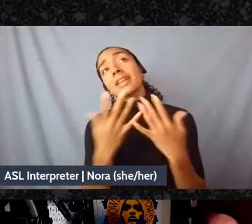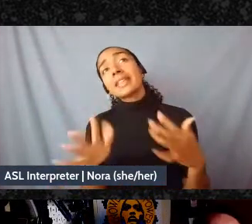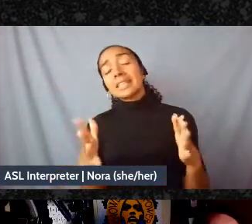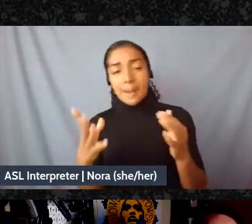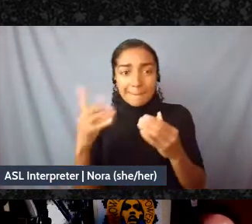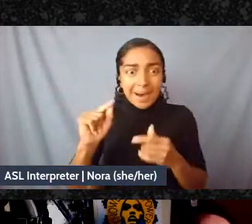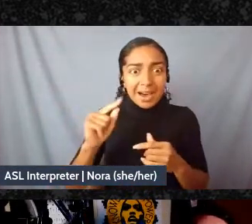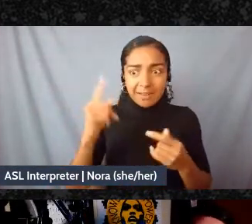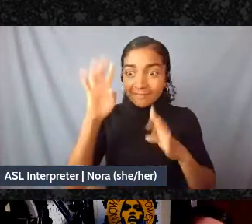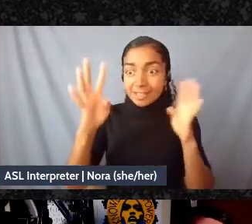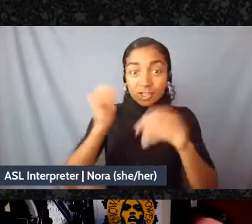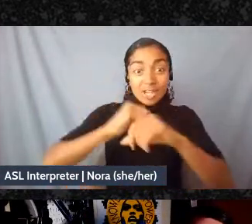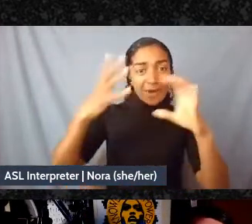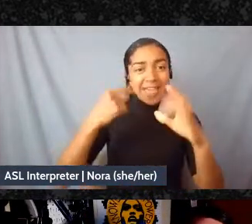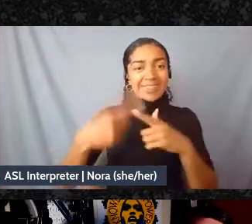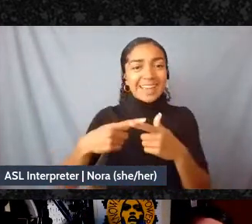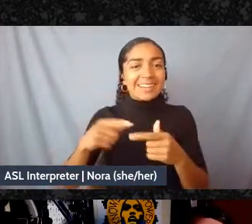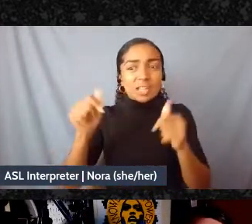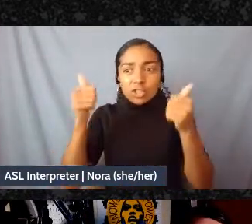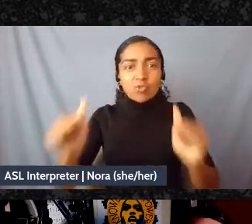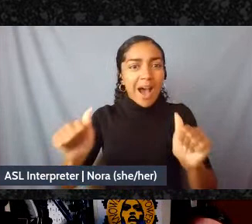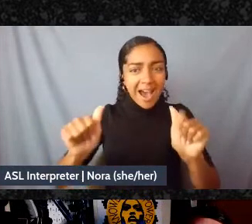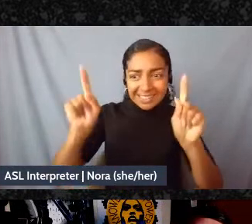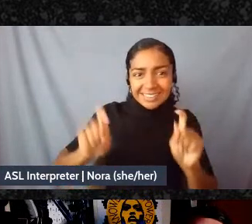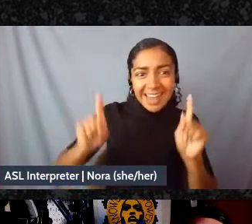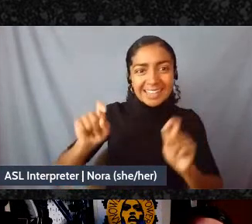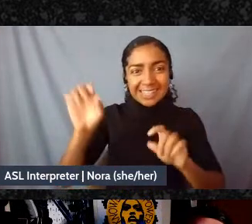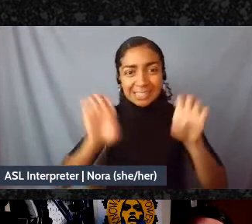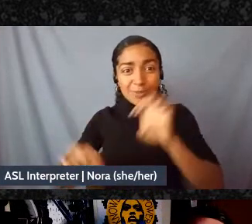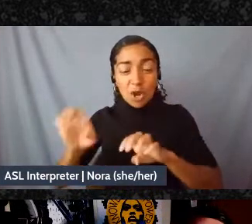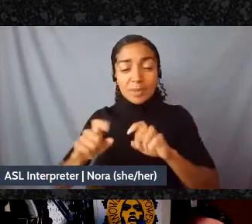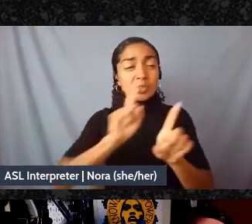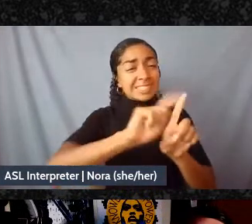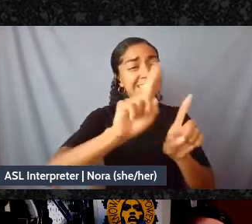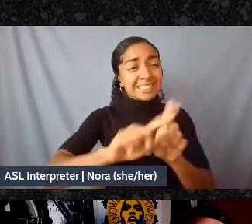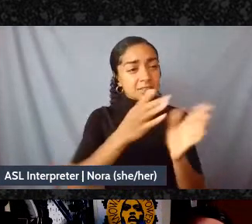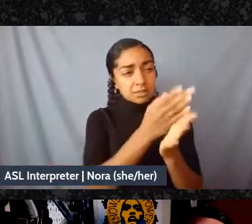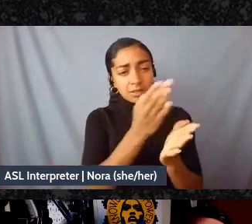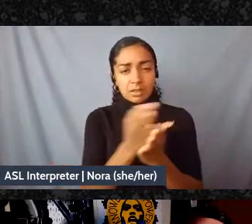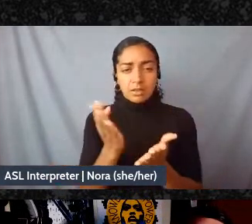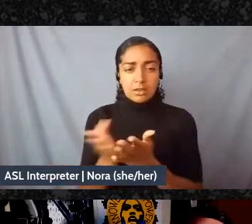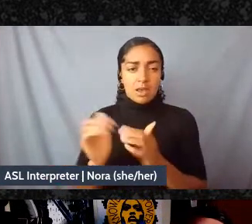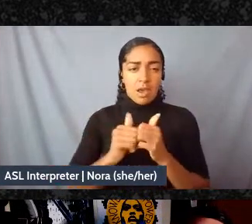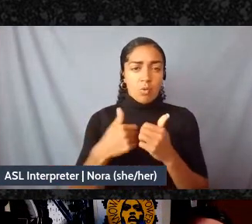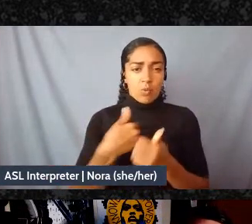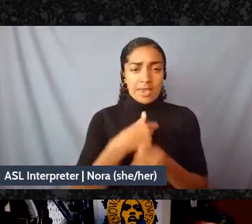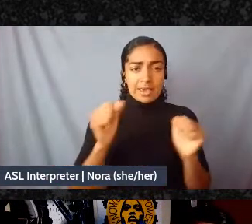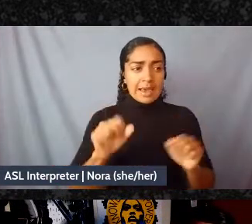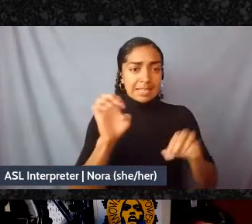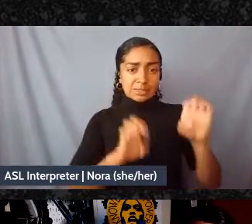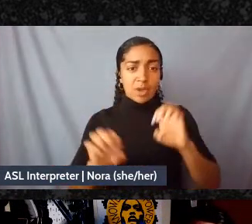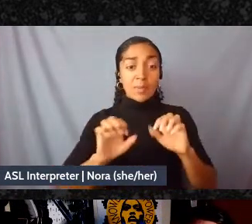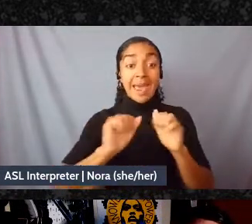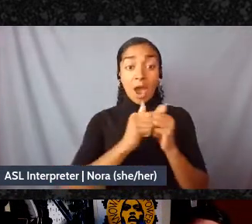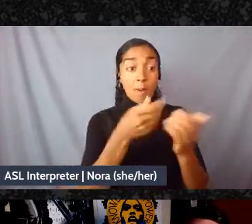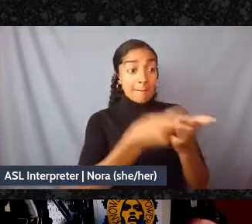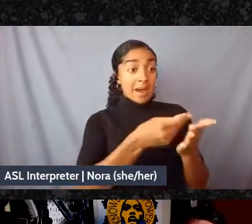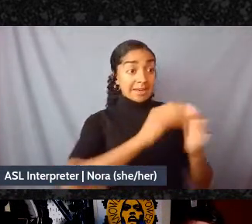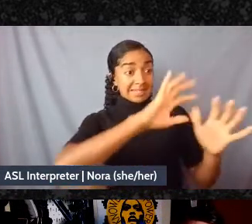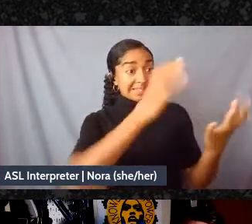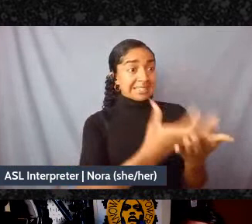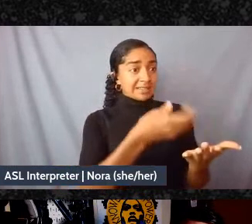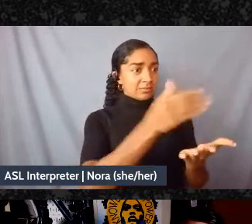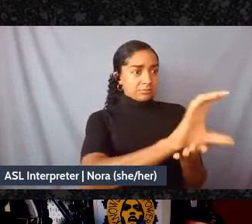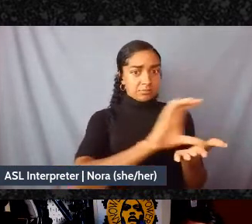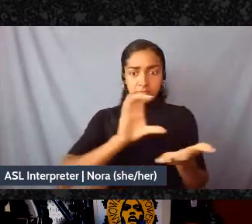so there's literally so many places we need to experiment we need to experiment with how do we actually redistribute funds and resources